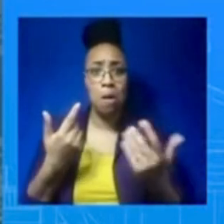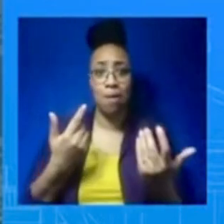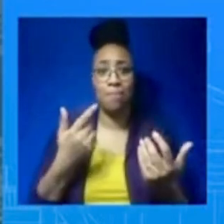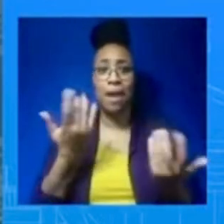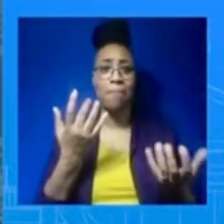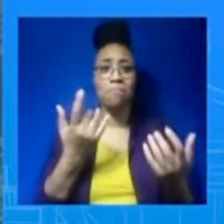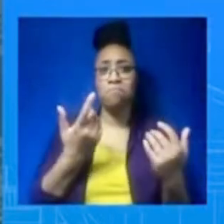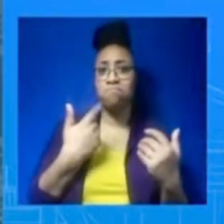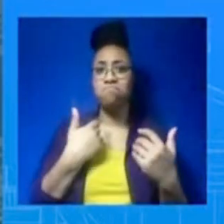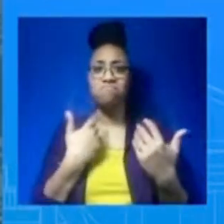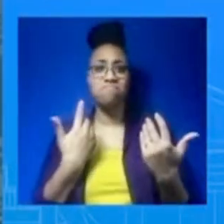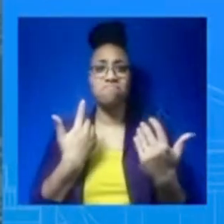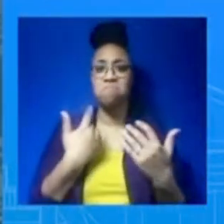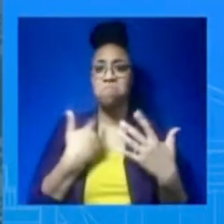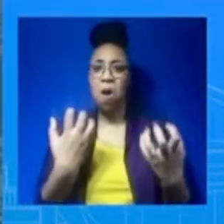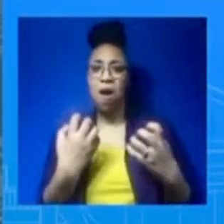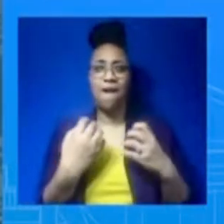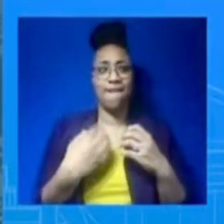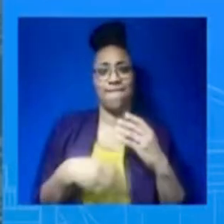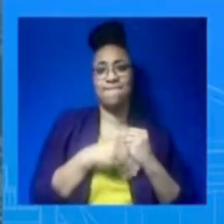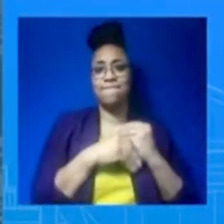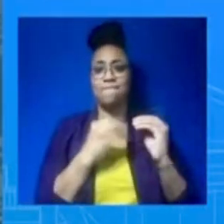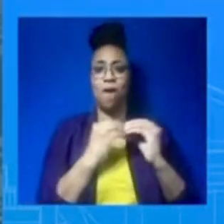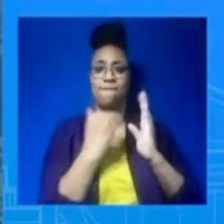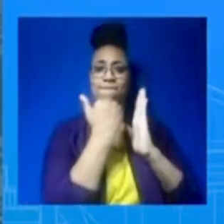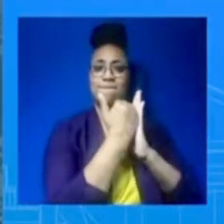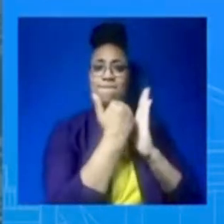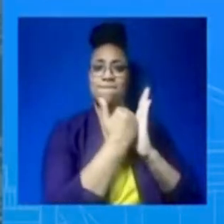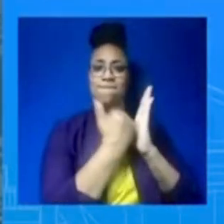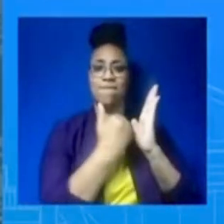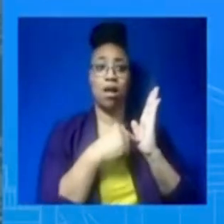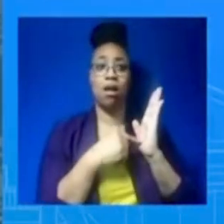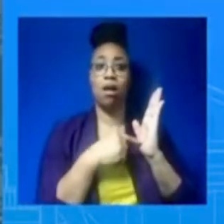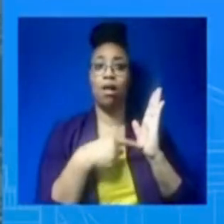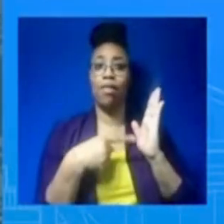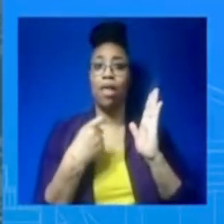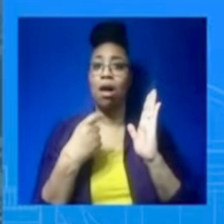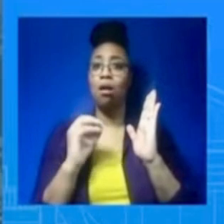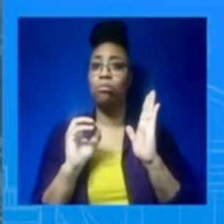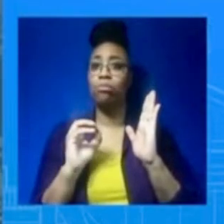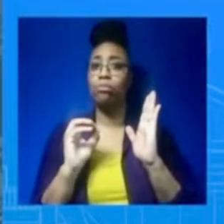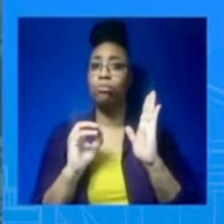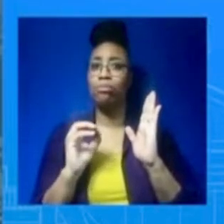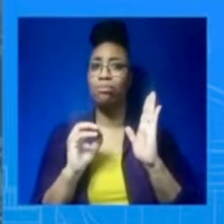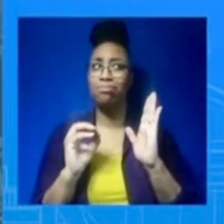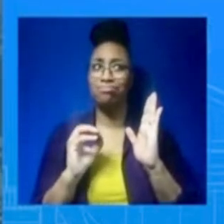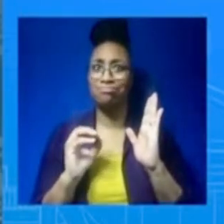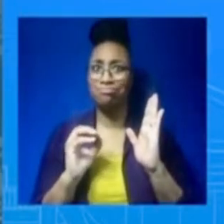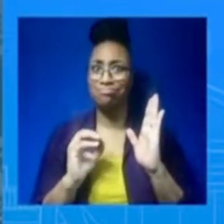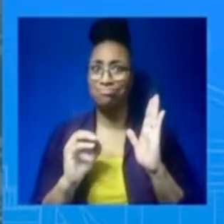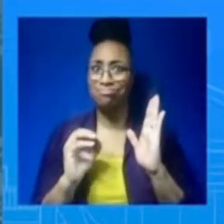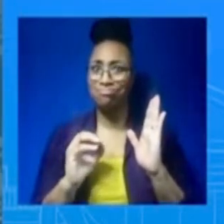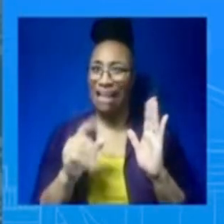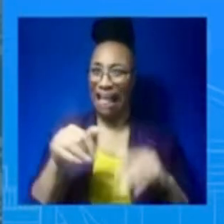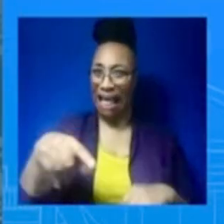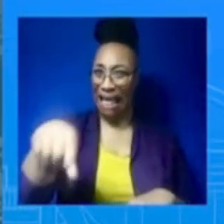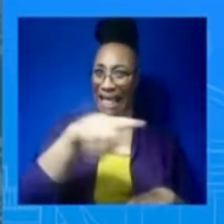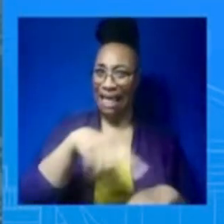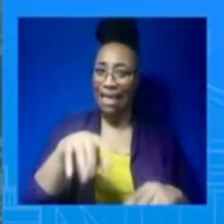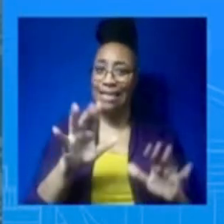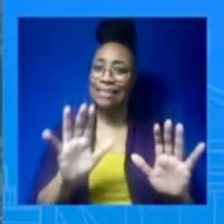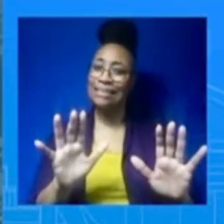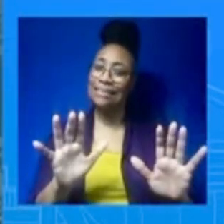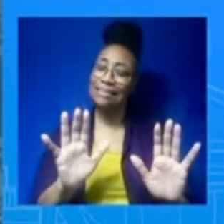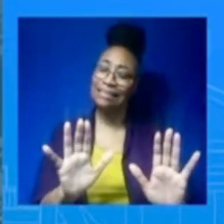them. How long do you think it will take? I mean, we're already in many ways using some of those parameters just informally